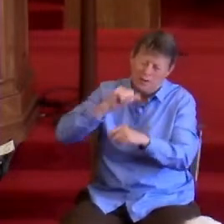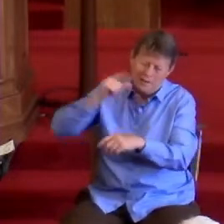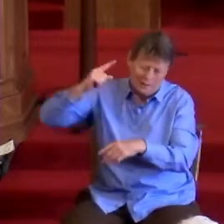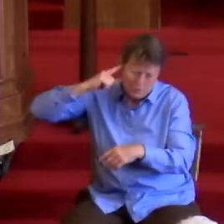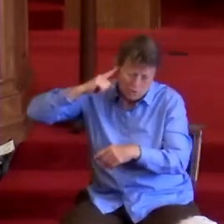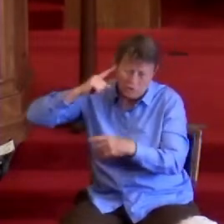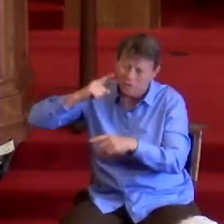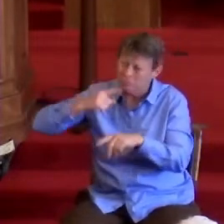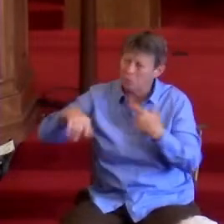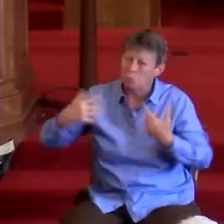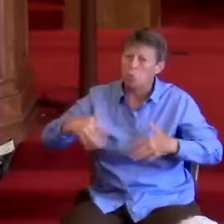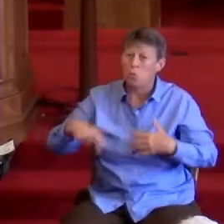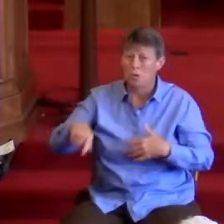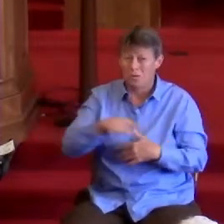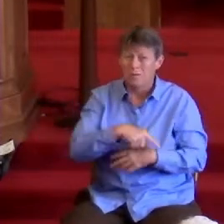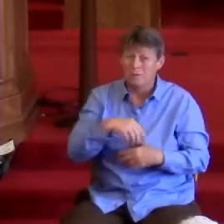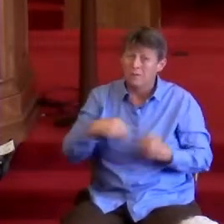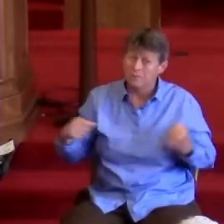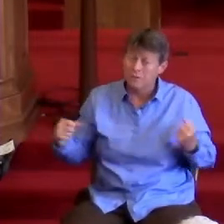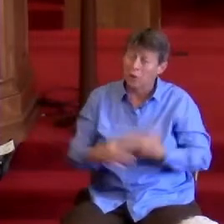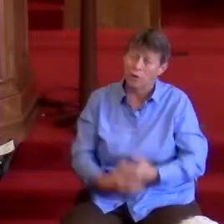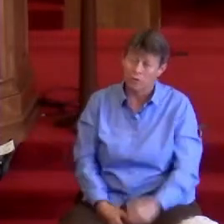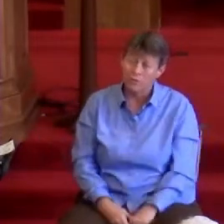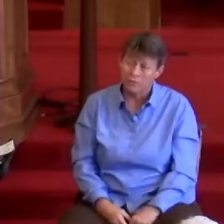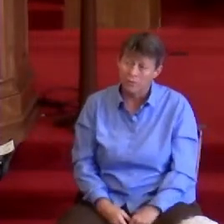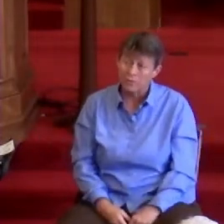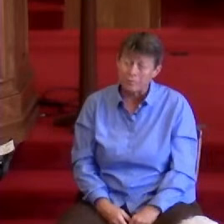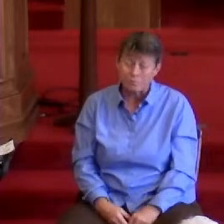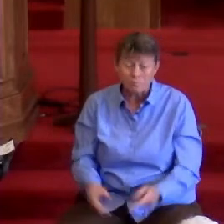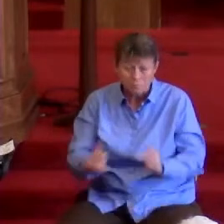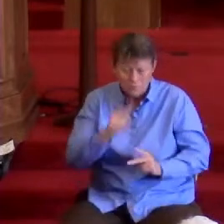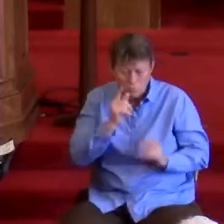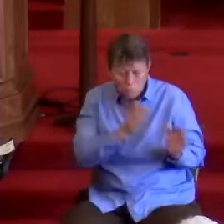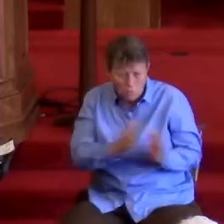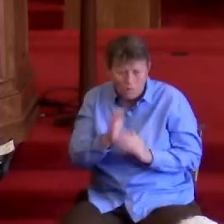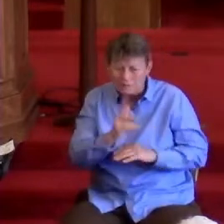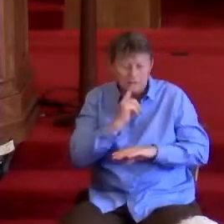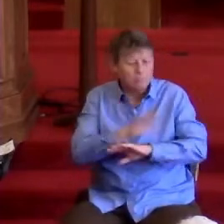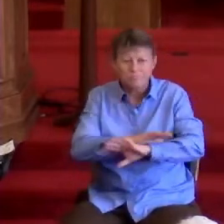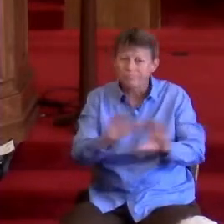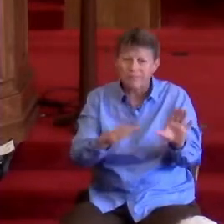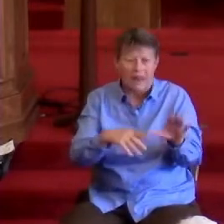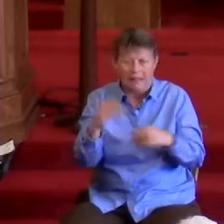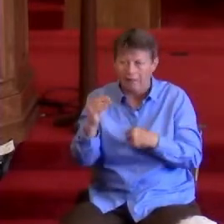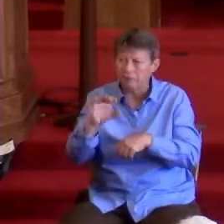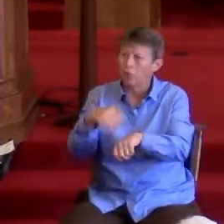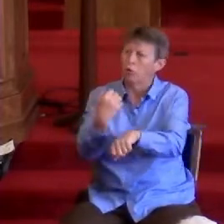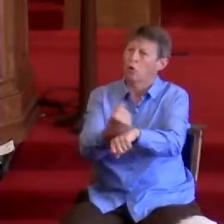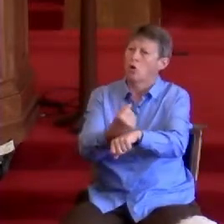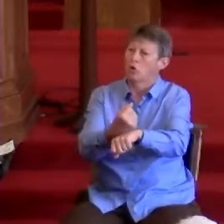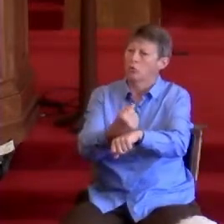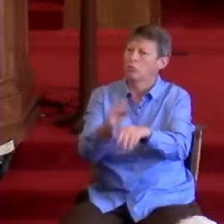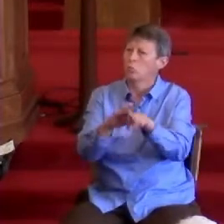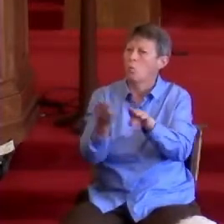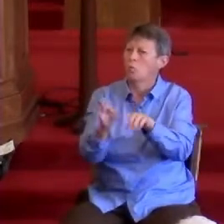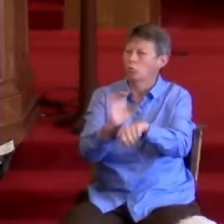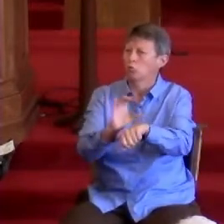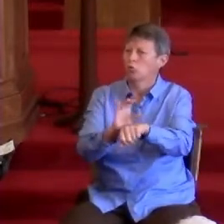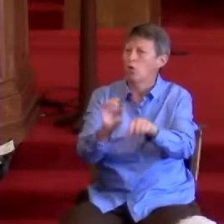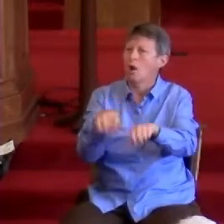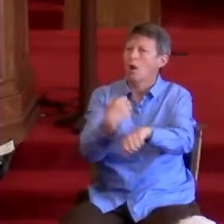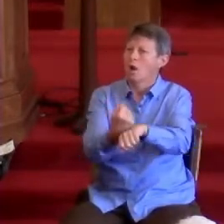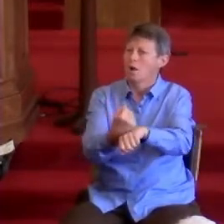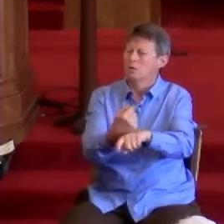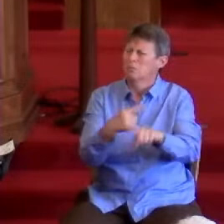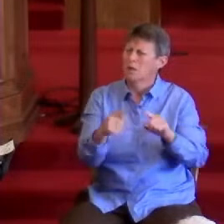but the fear was real. Organizers told no one to leave, and they locked the church doors, except